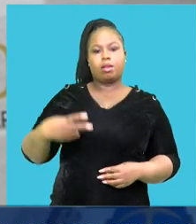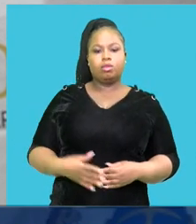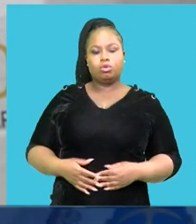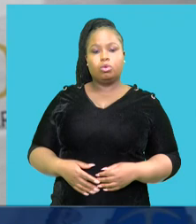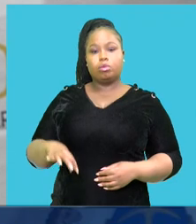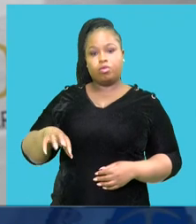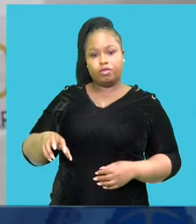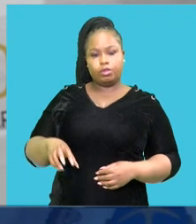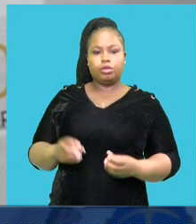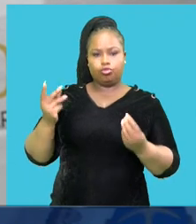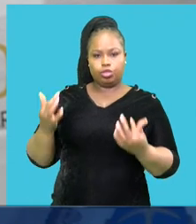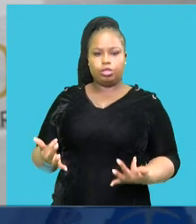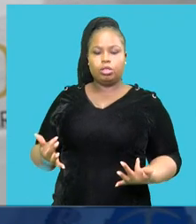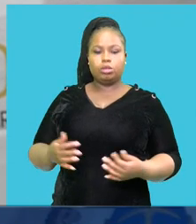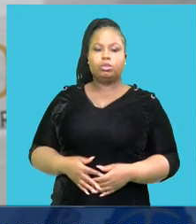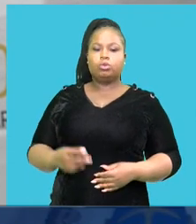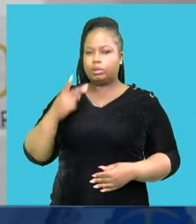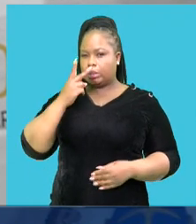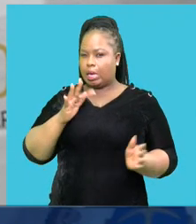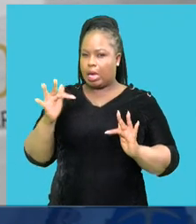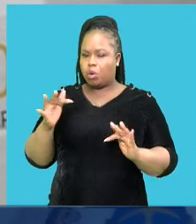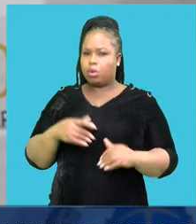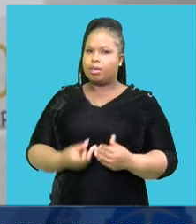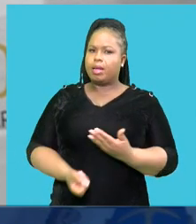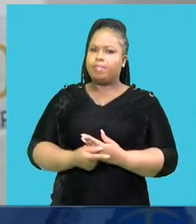facilitating the resolution of this duplication.